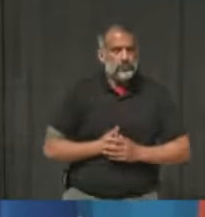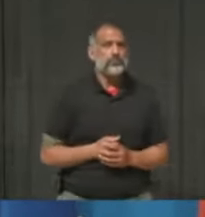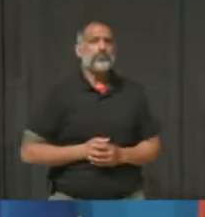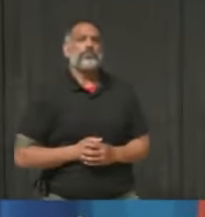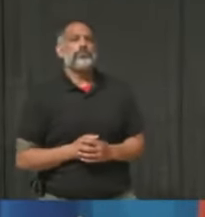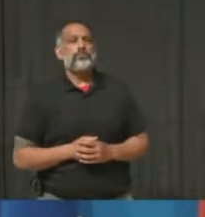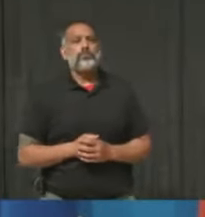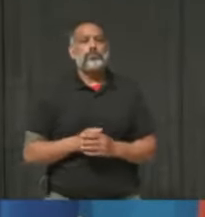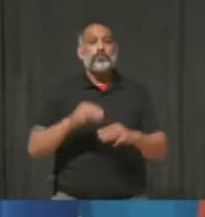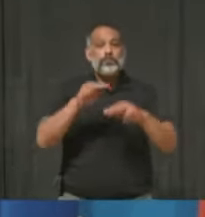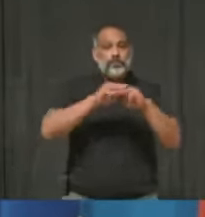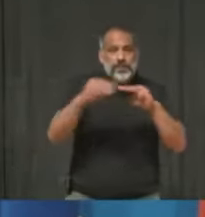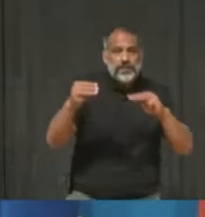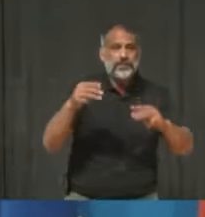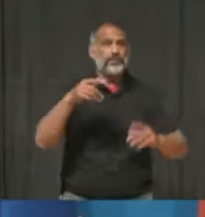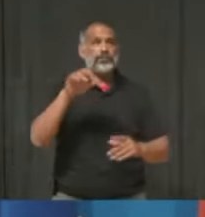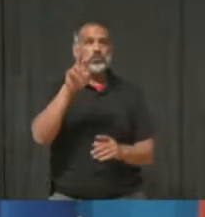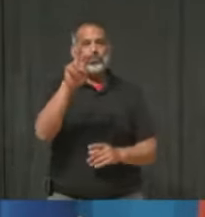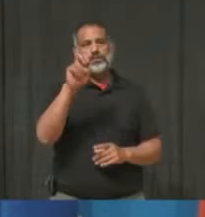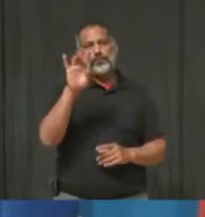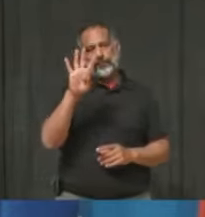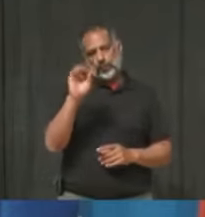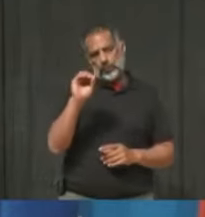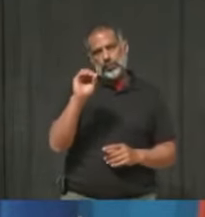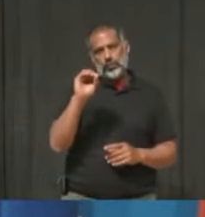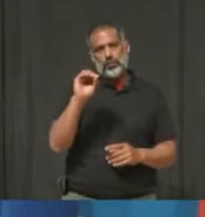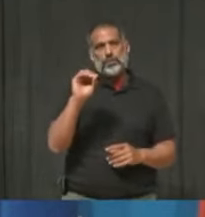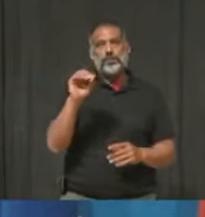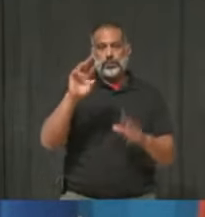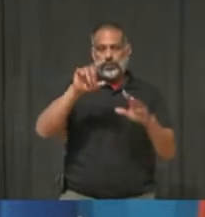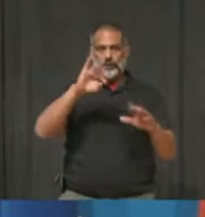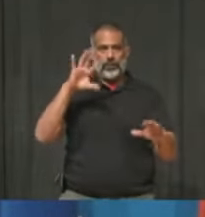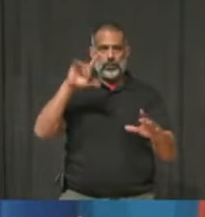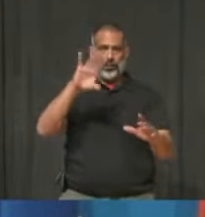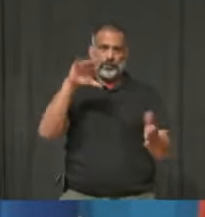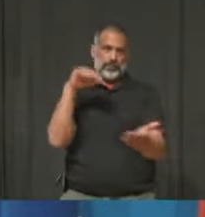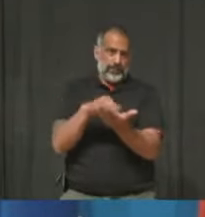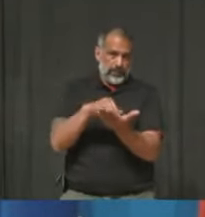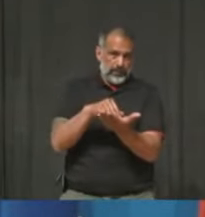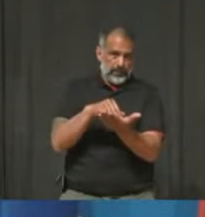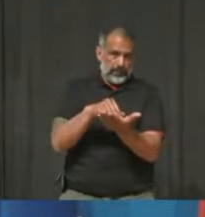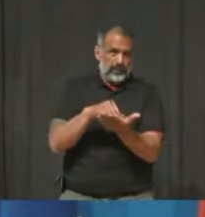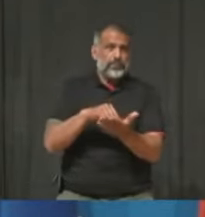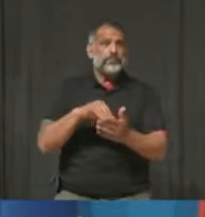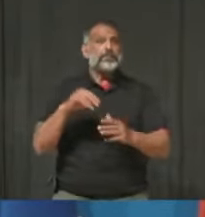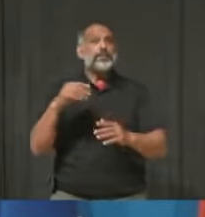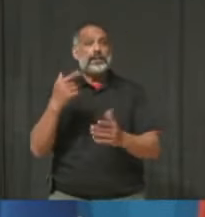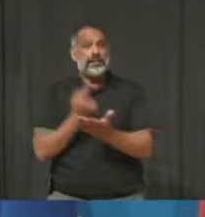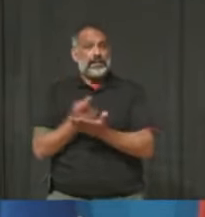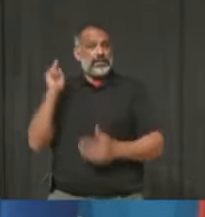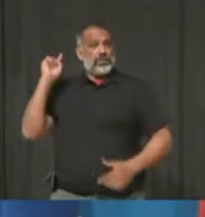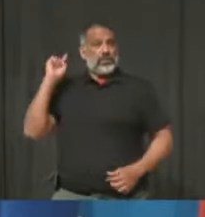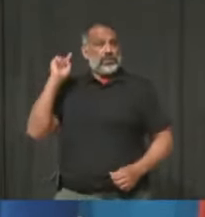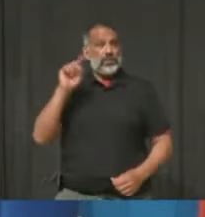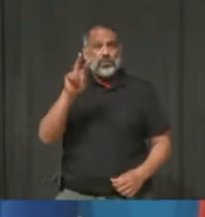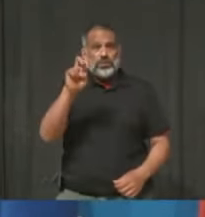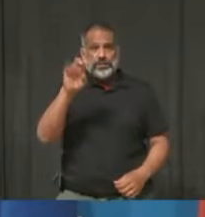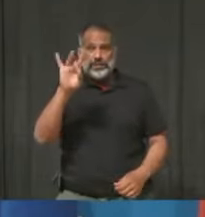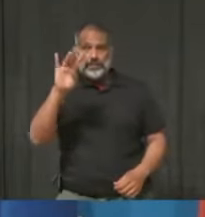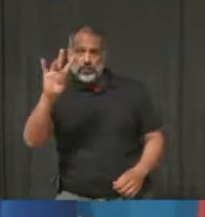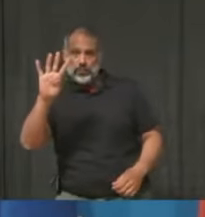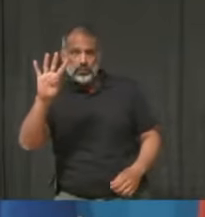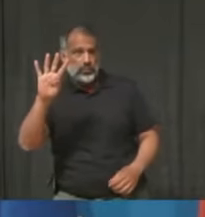Mississauga is averaging 240 cases per 100,000, and that's down from 282 a week ago.